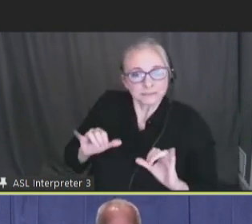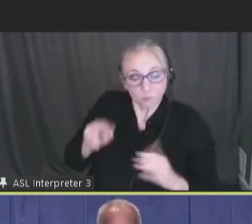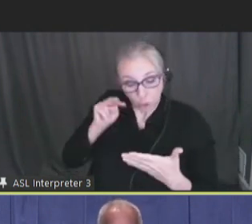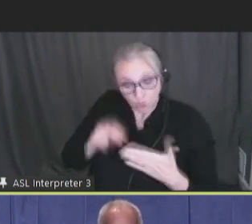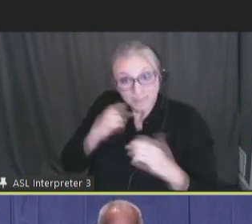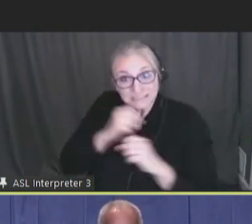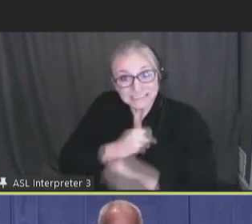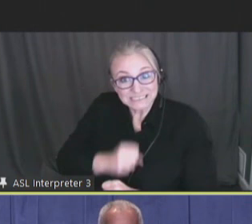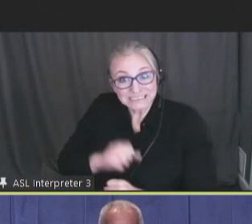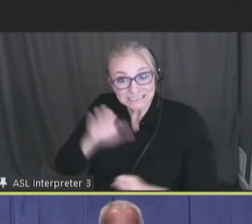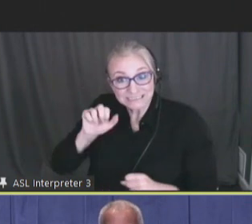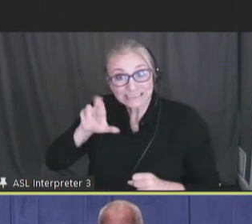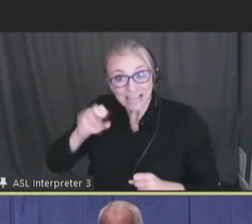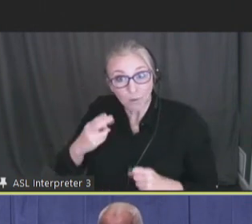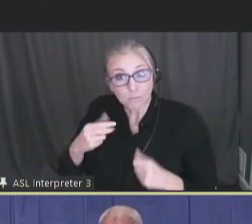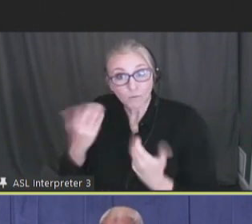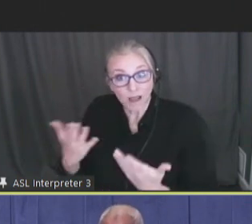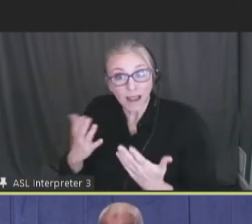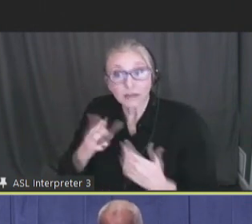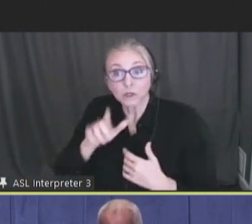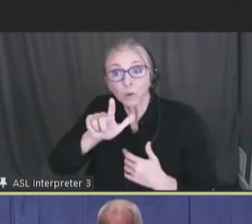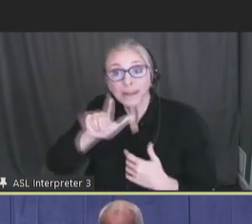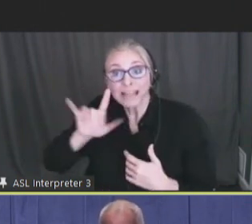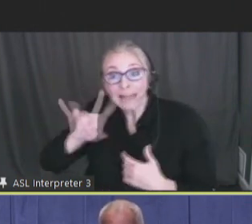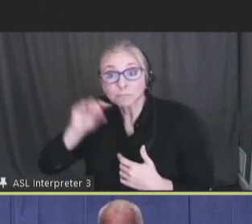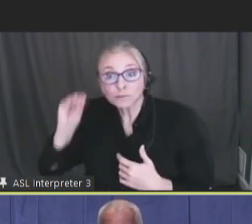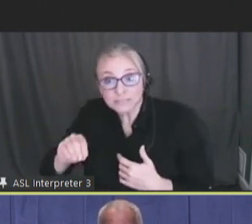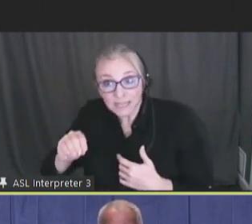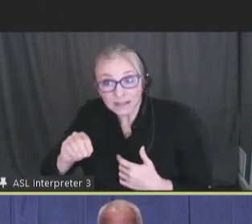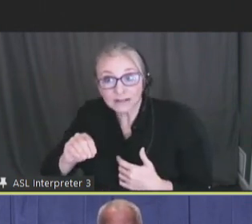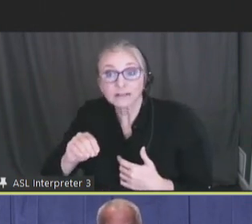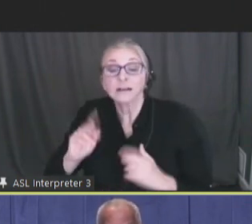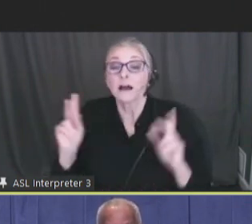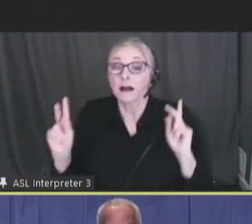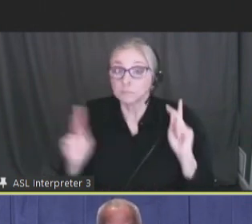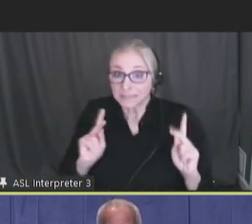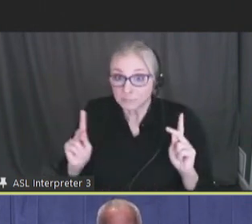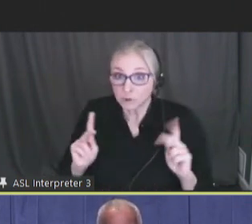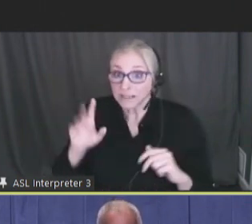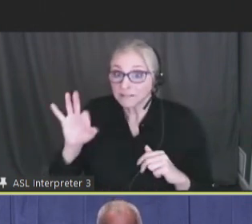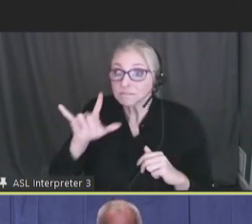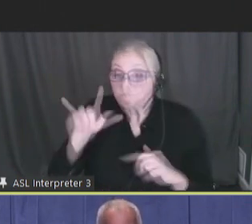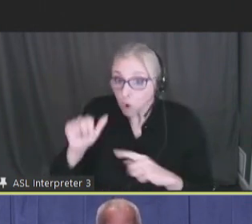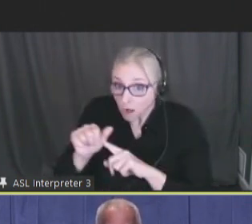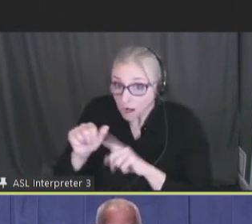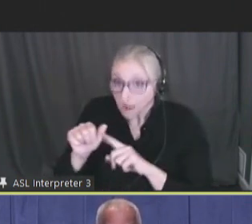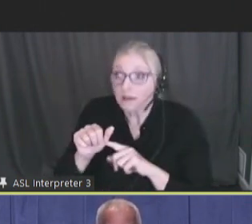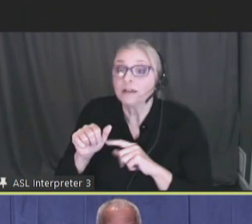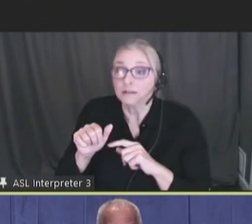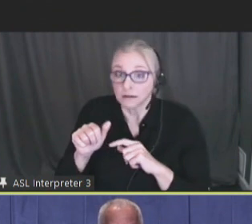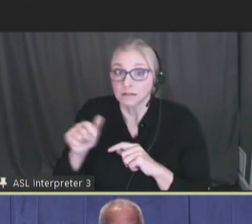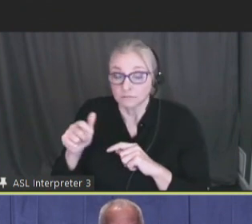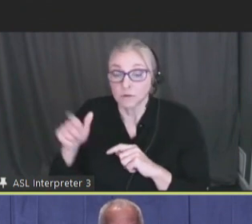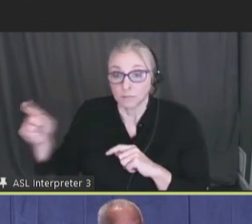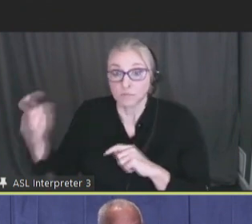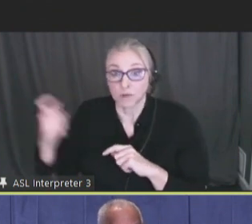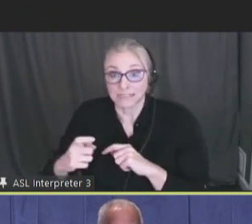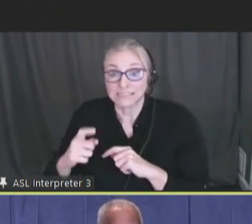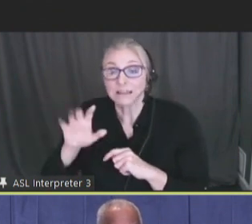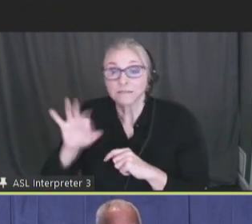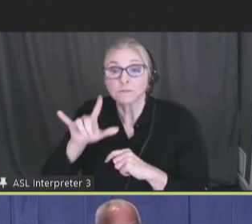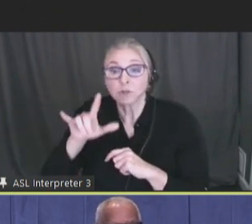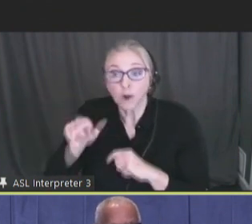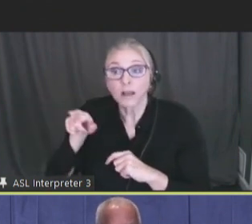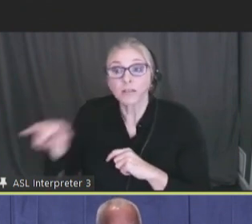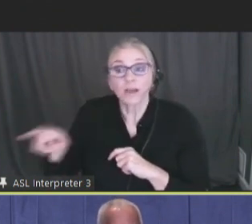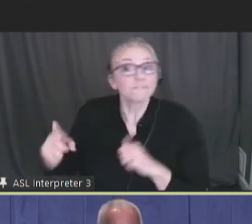Sarah provided where 28% of folks in Florida and from our grantee in Florida, it was